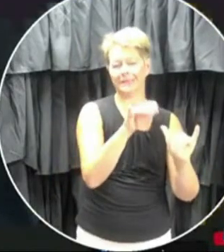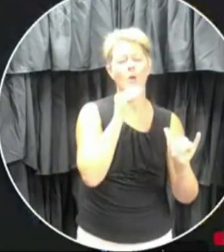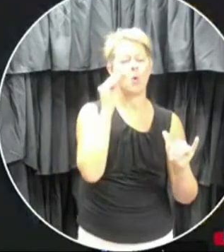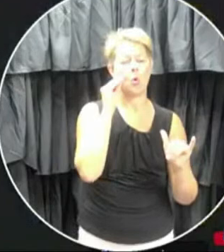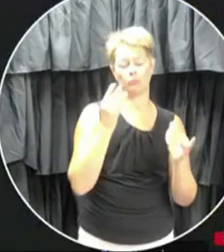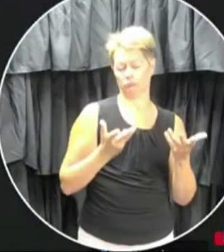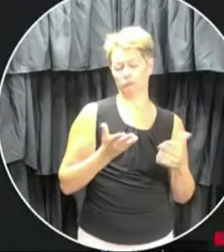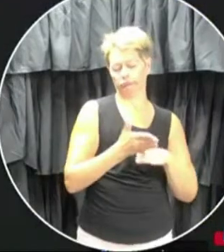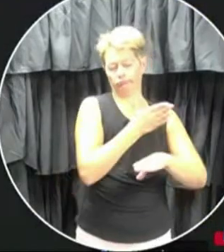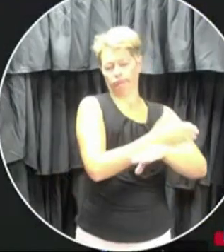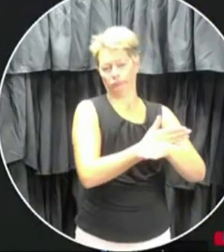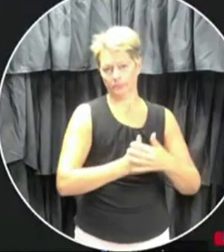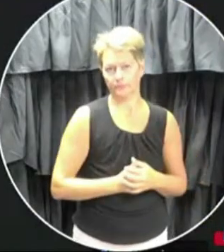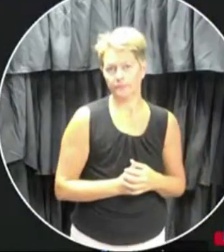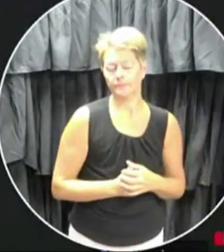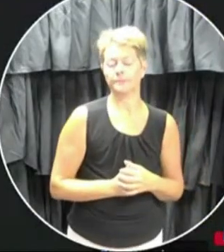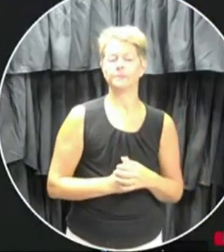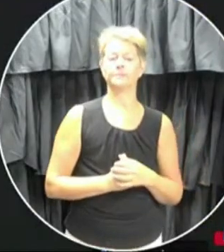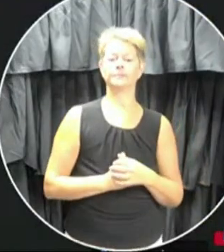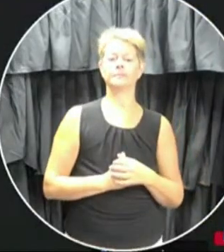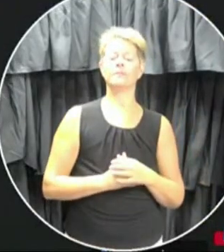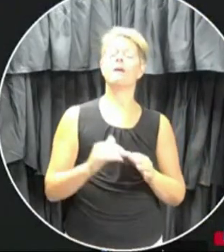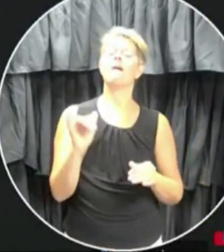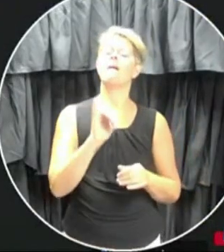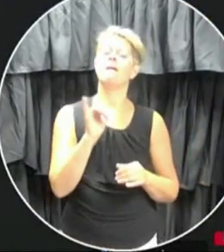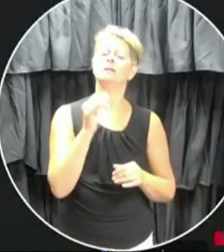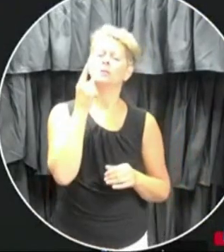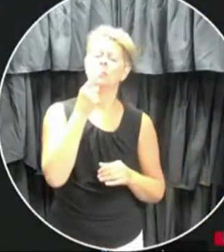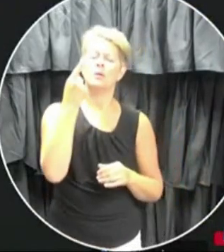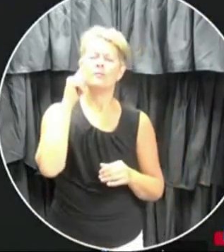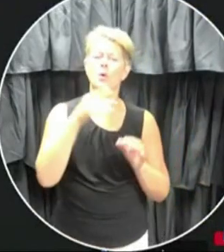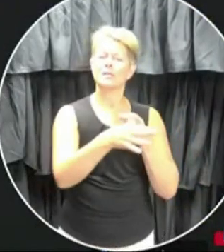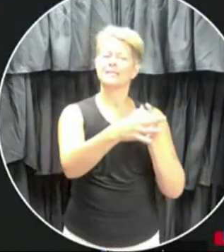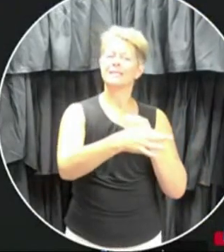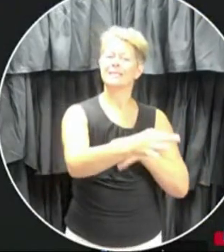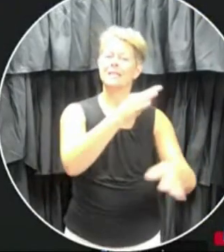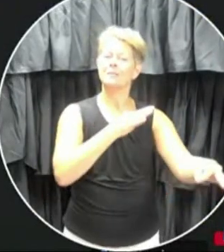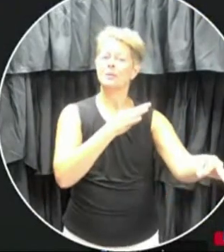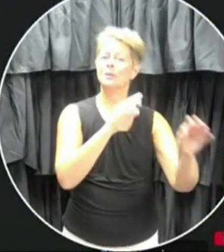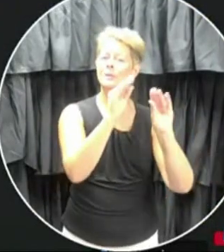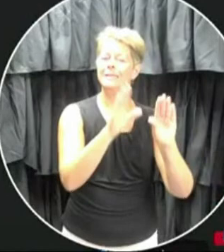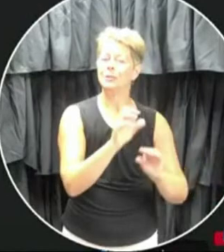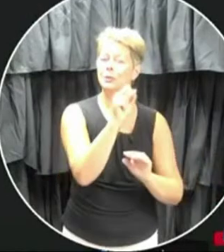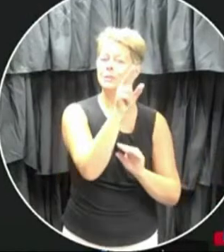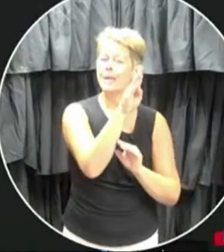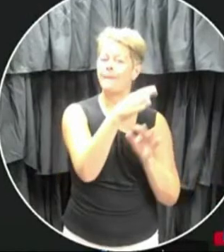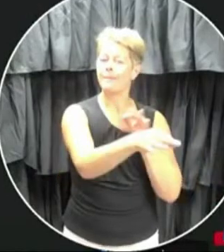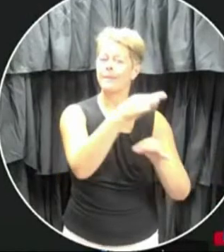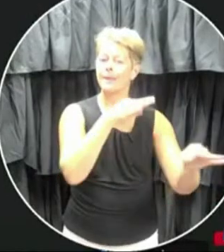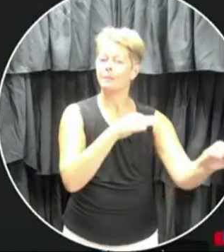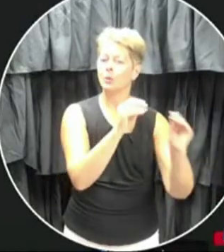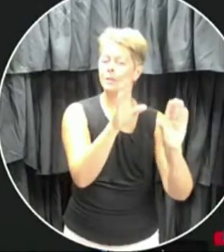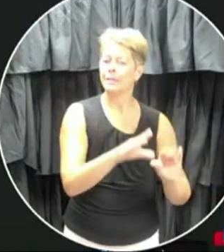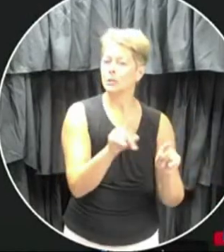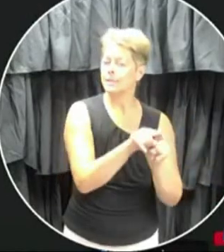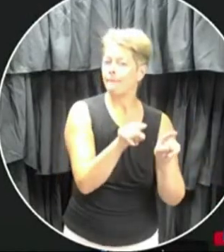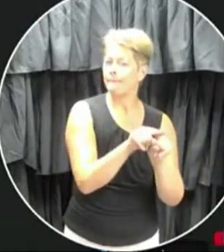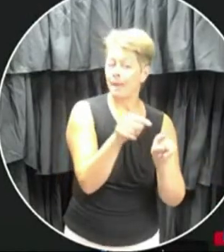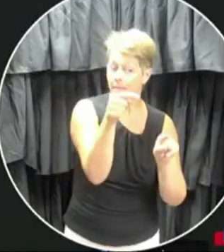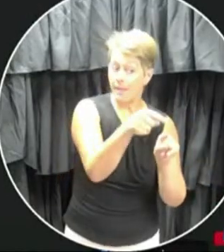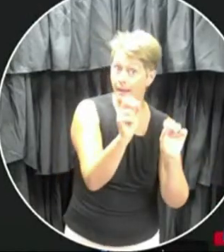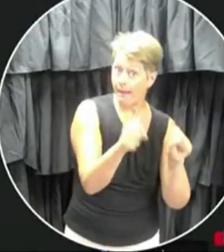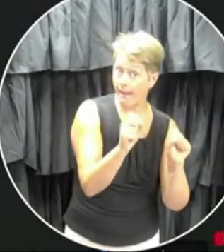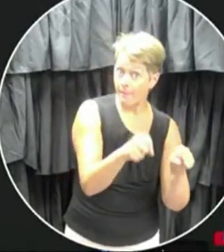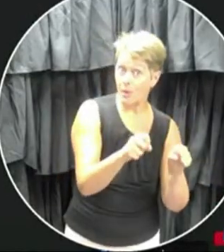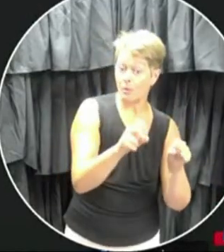All right. Thank you. And, um, wondering of the, uh, similar for substitutes. I, I believe this was touched on the beginning, but I may have missed it. Um, are substitute teachers able